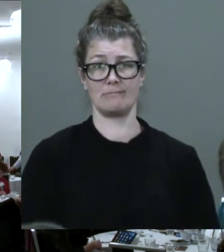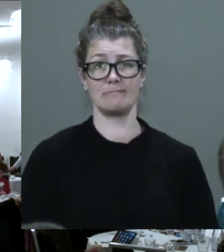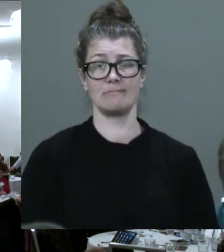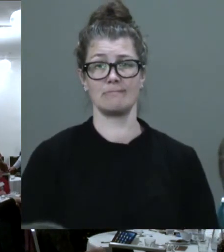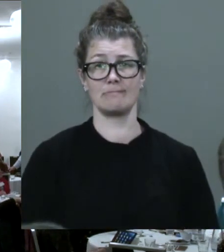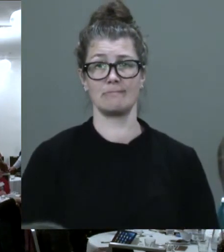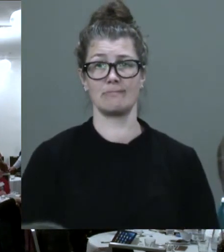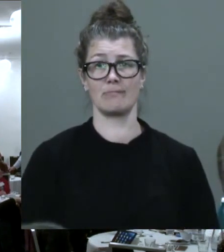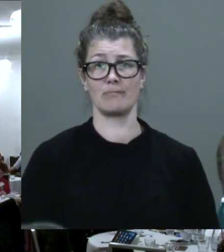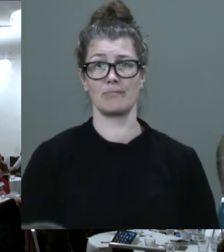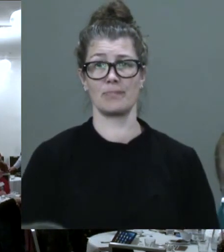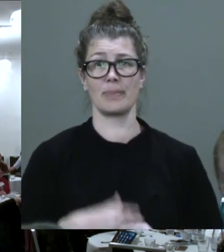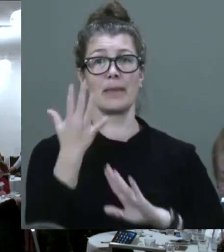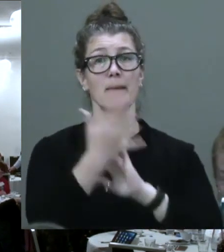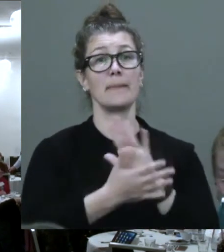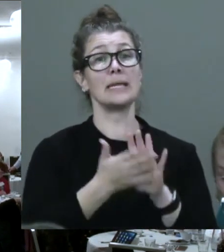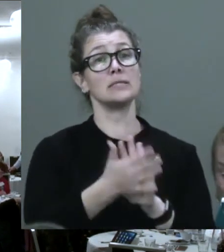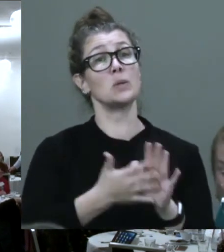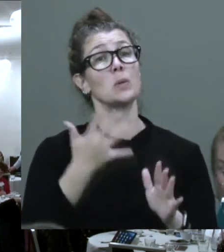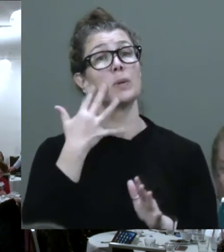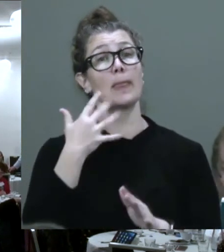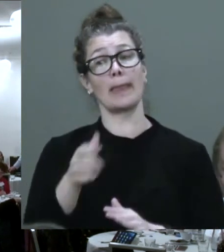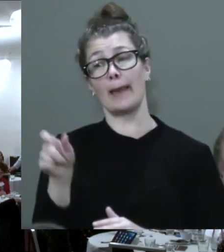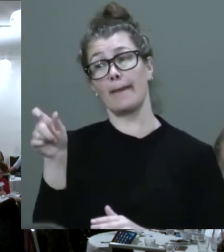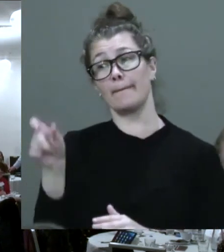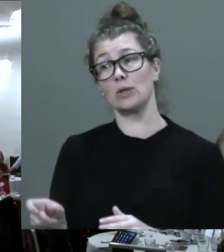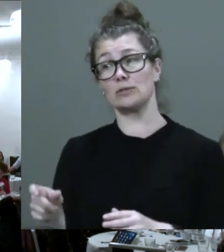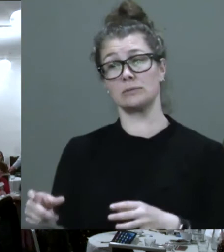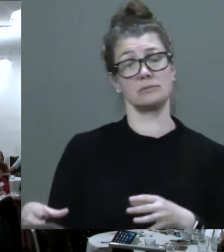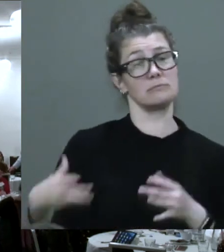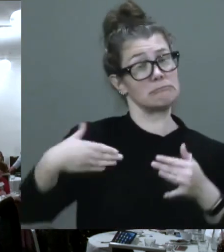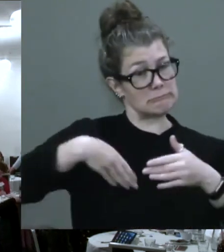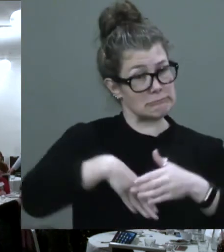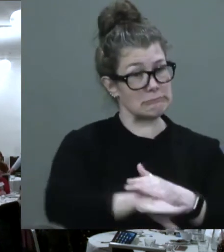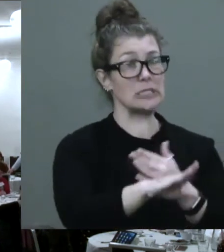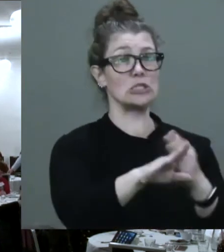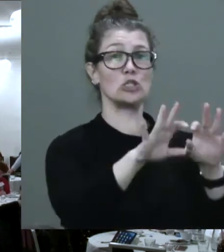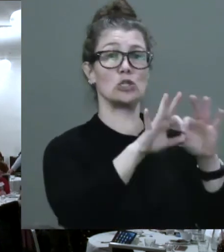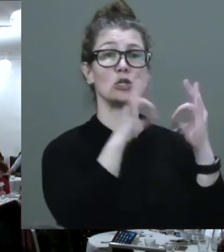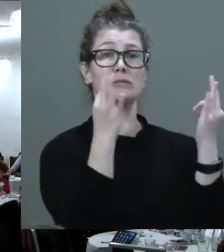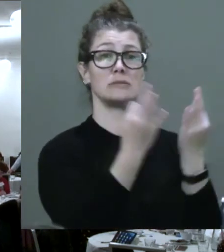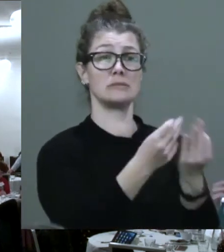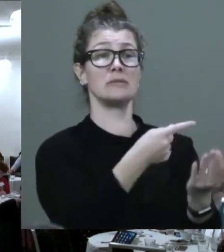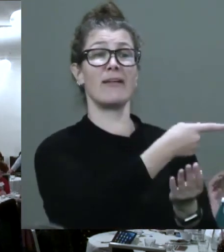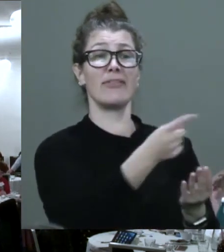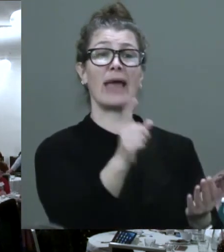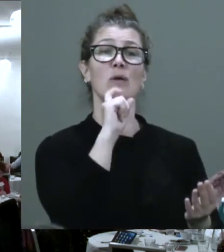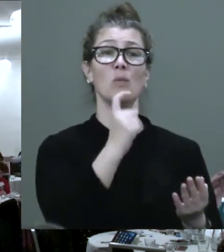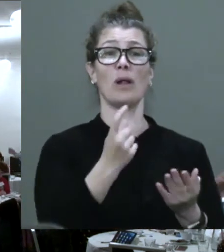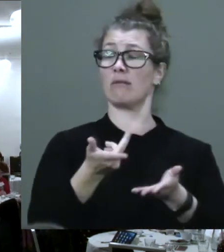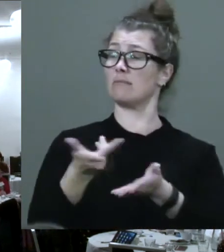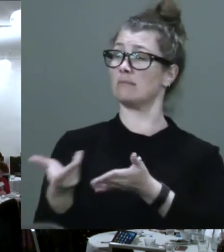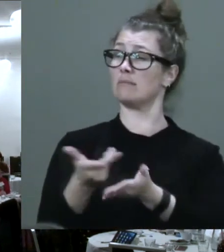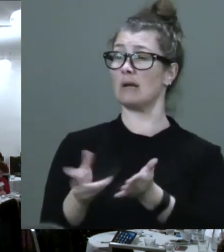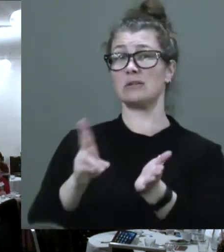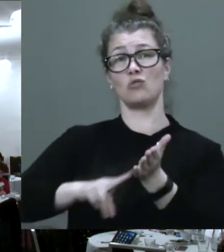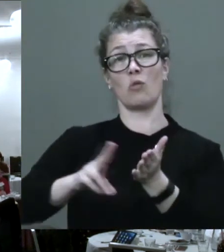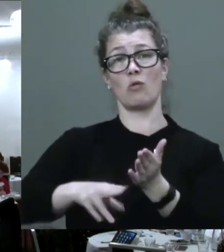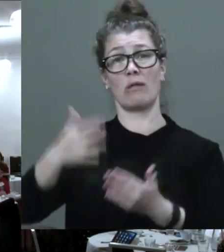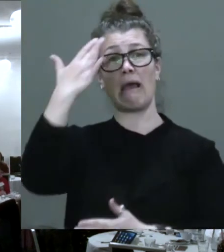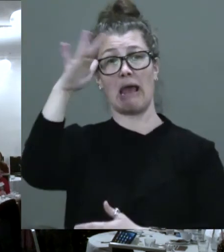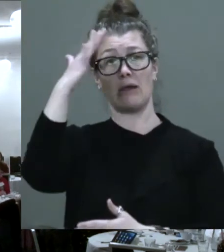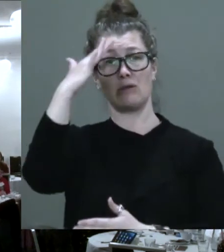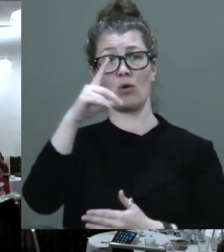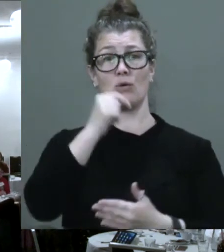It means when a person goes into an organisation, they know that the staff will speak to them as a normal adult, and they can get their